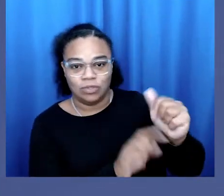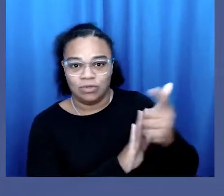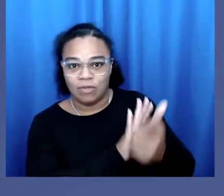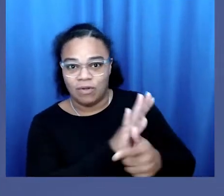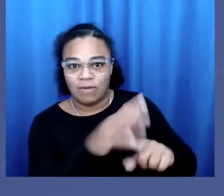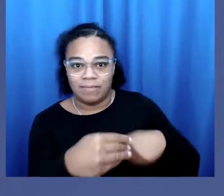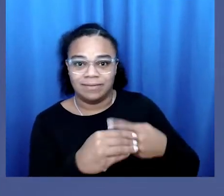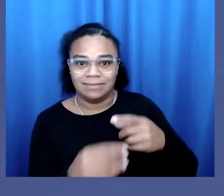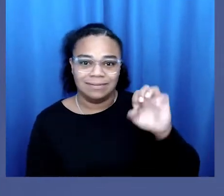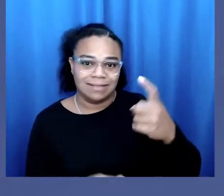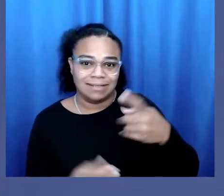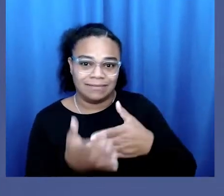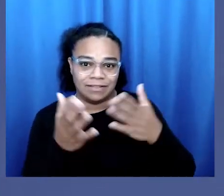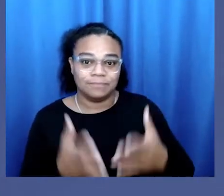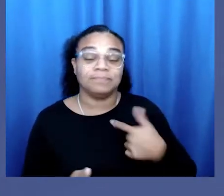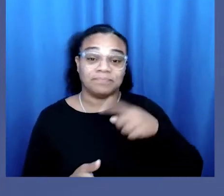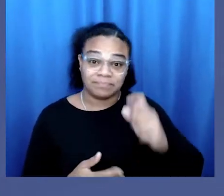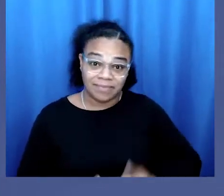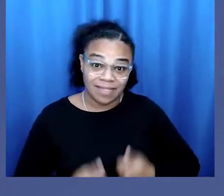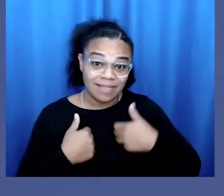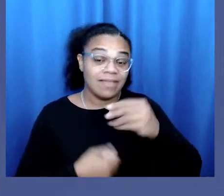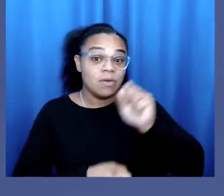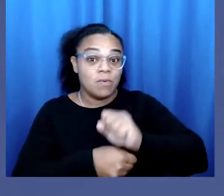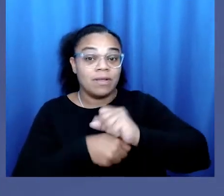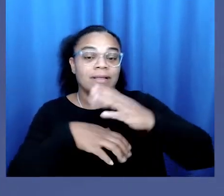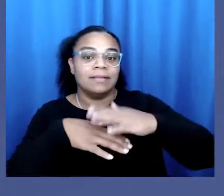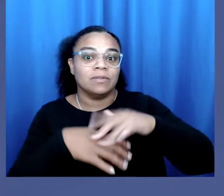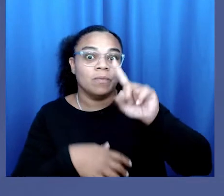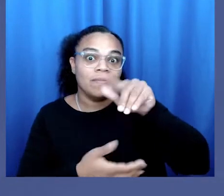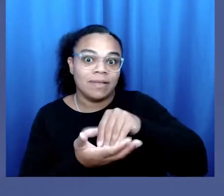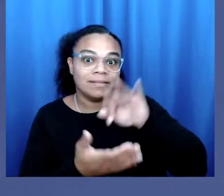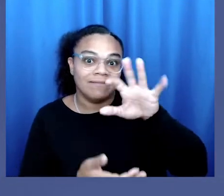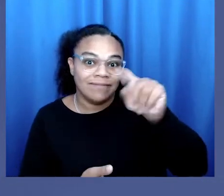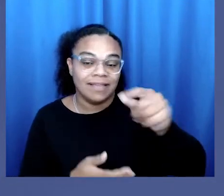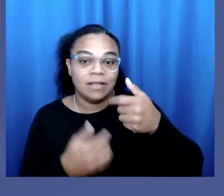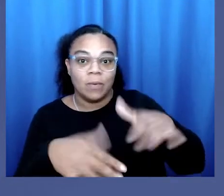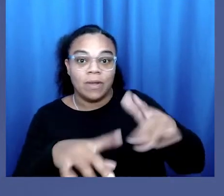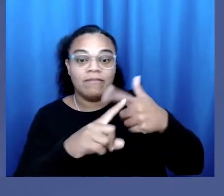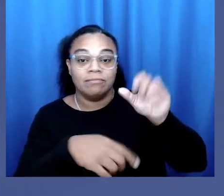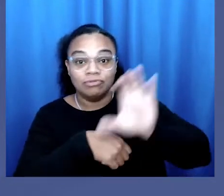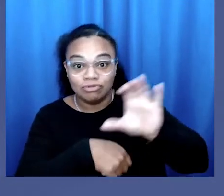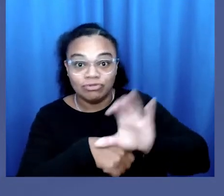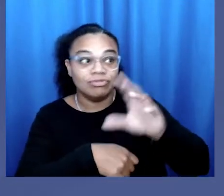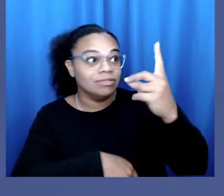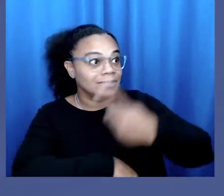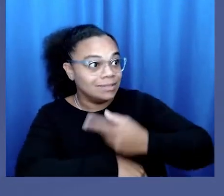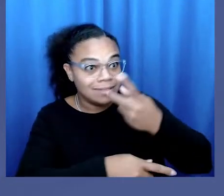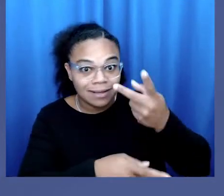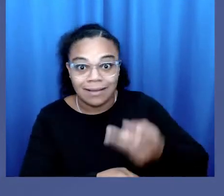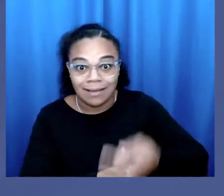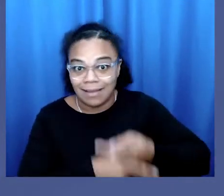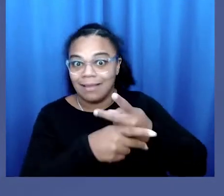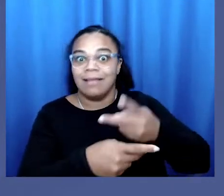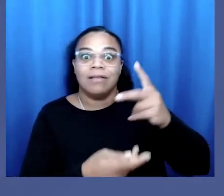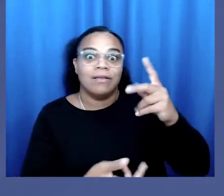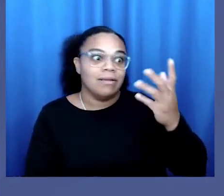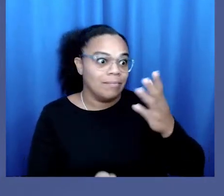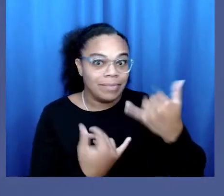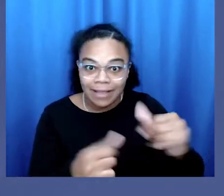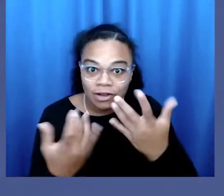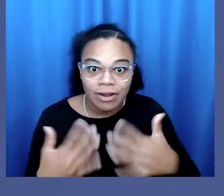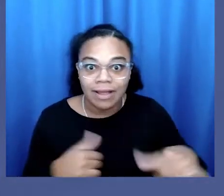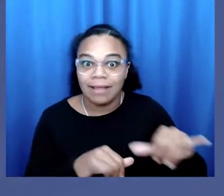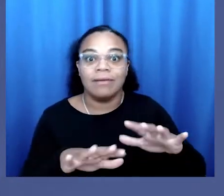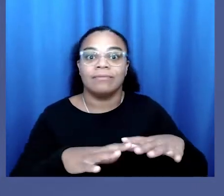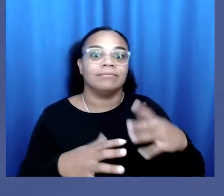I have to live and work at least 1,000 feet away from a school, church, daycare, a stop, and playground. He then informs